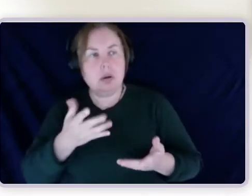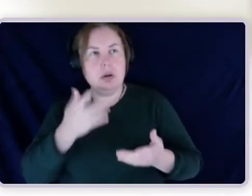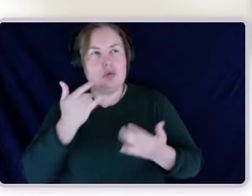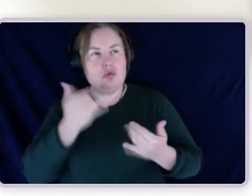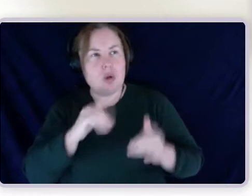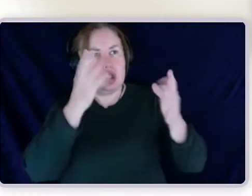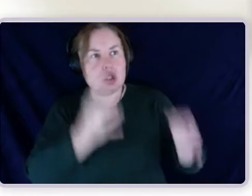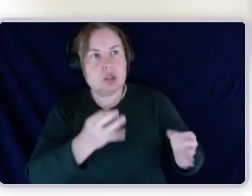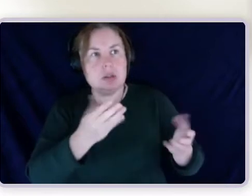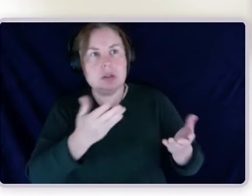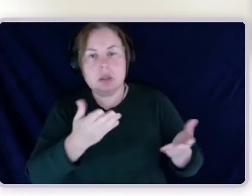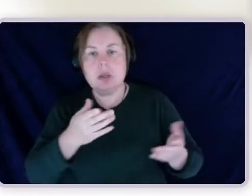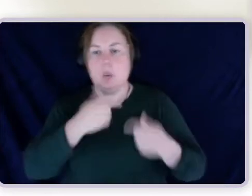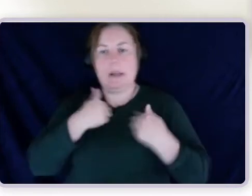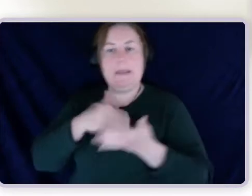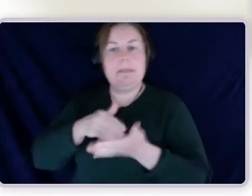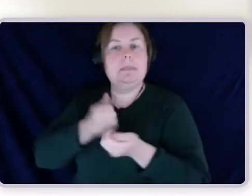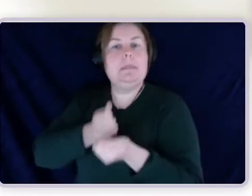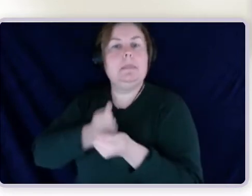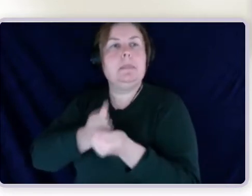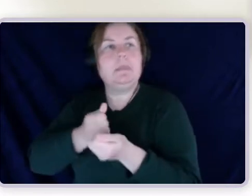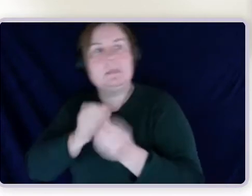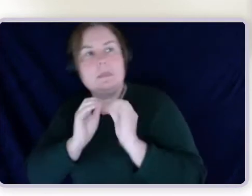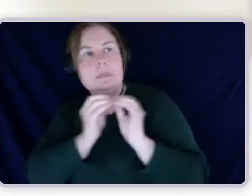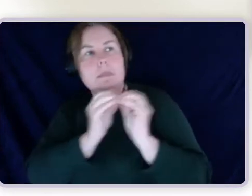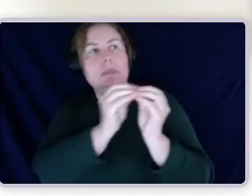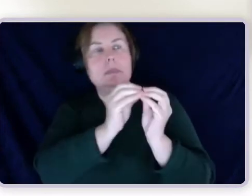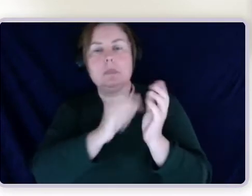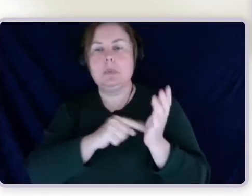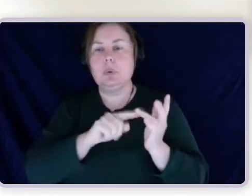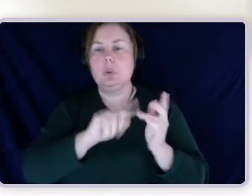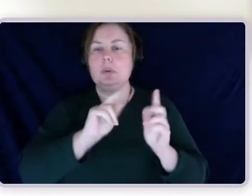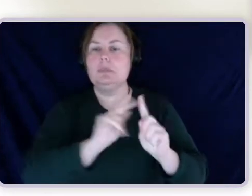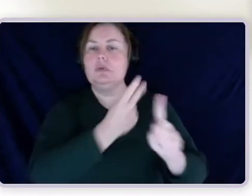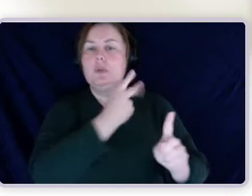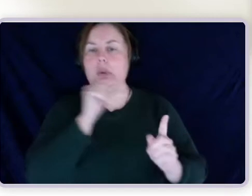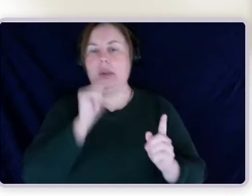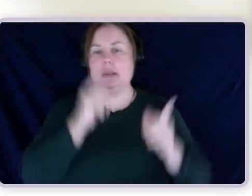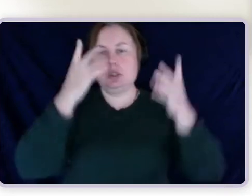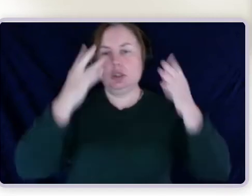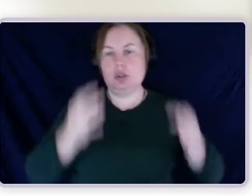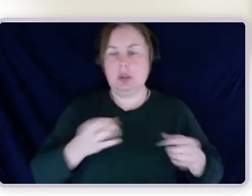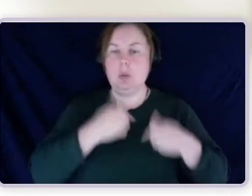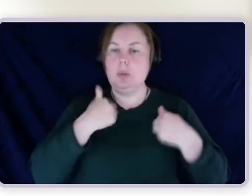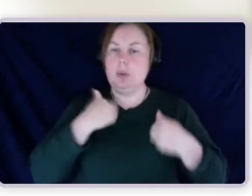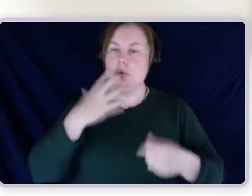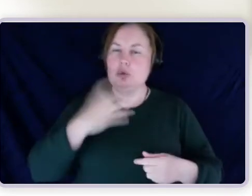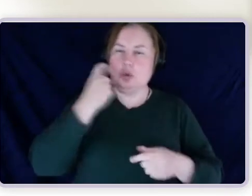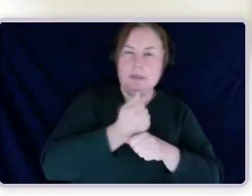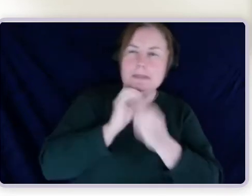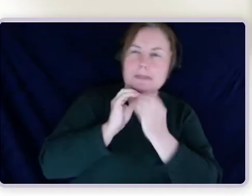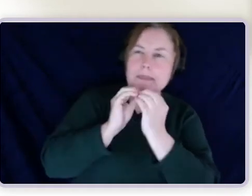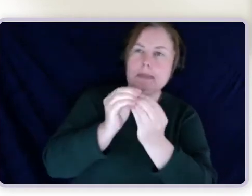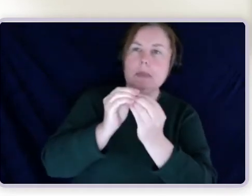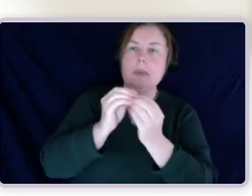advocacy to try and get things, particularly social security law, made more fair. And we provide training and support to